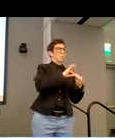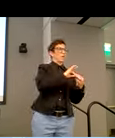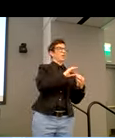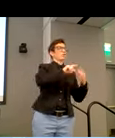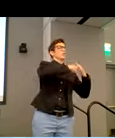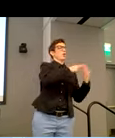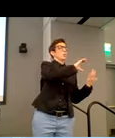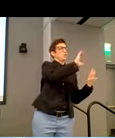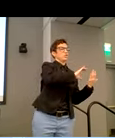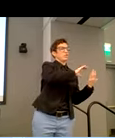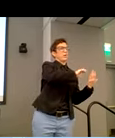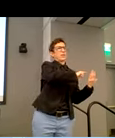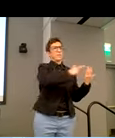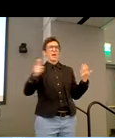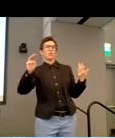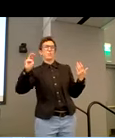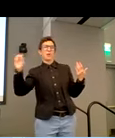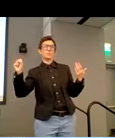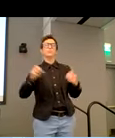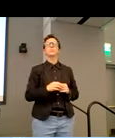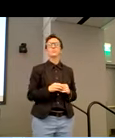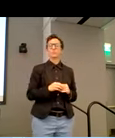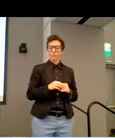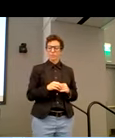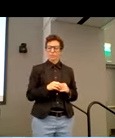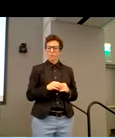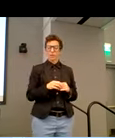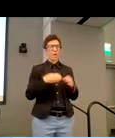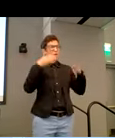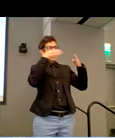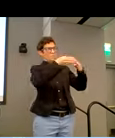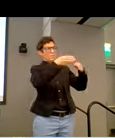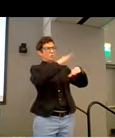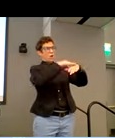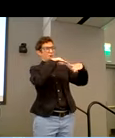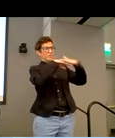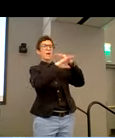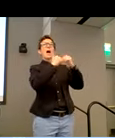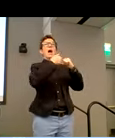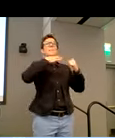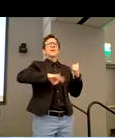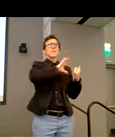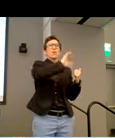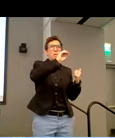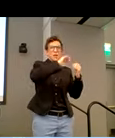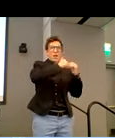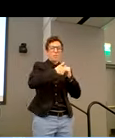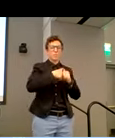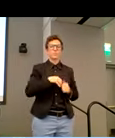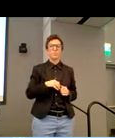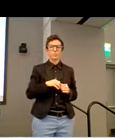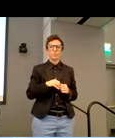my way back to Microsoft. But, um, how has the focus on accessibility benefited your company? John or Alex, do care to take that?